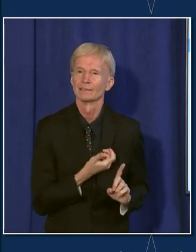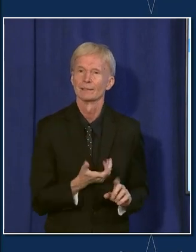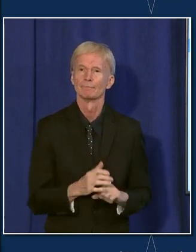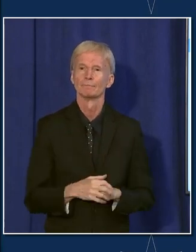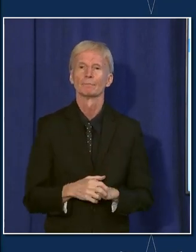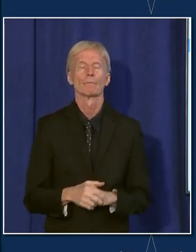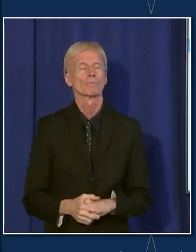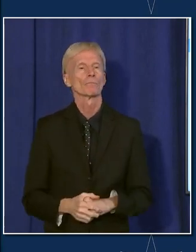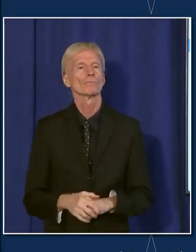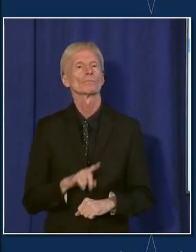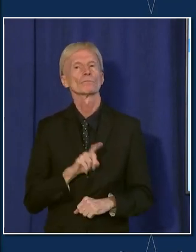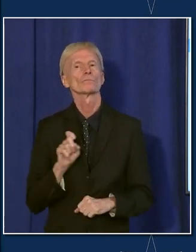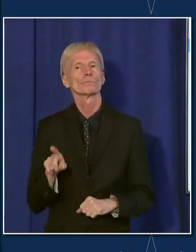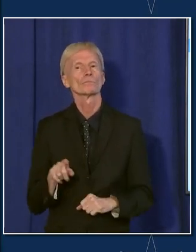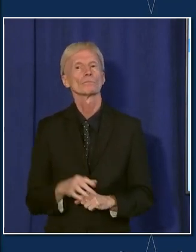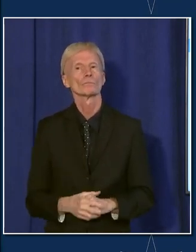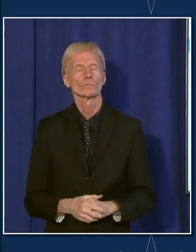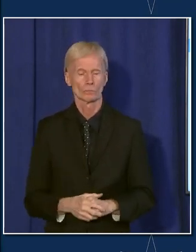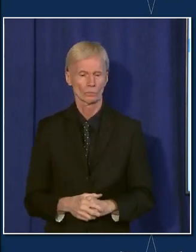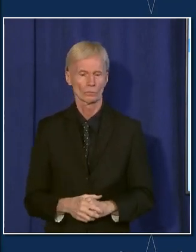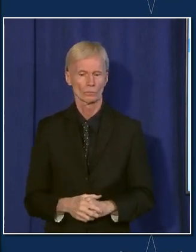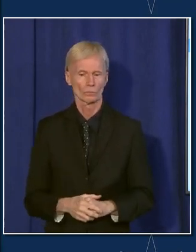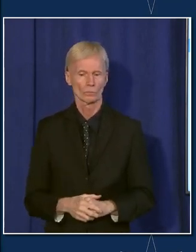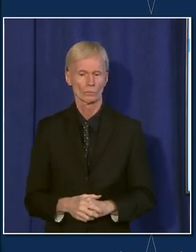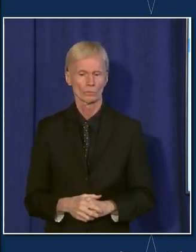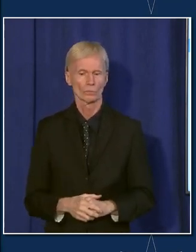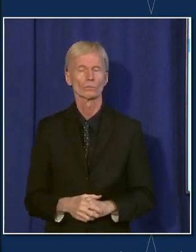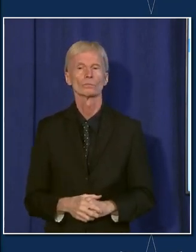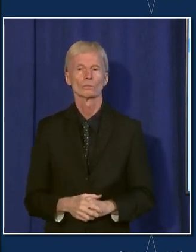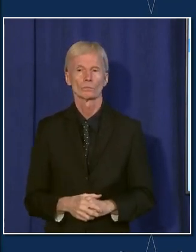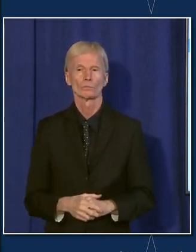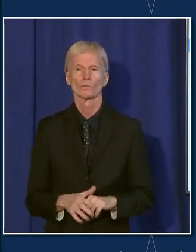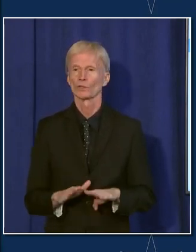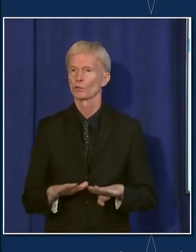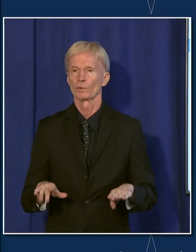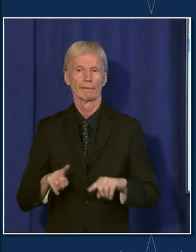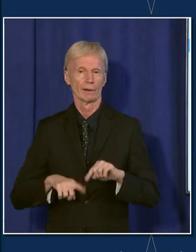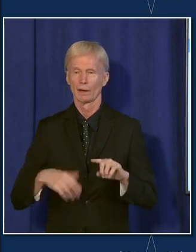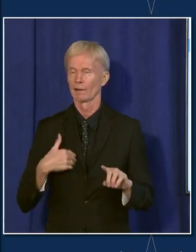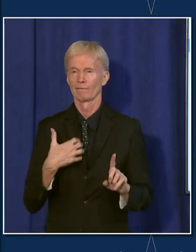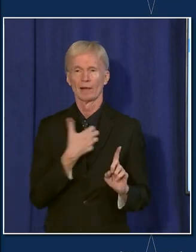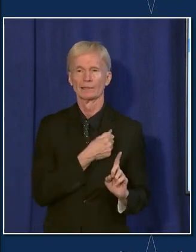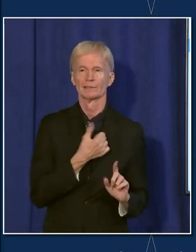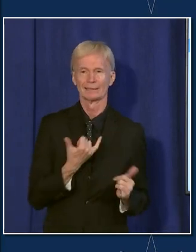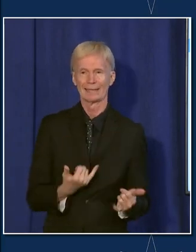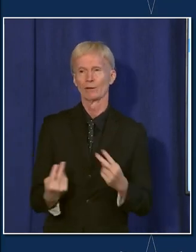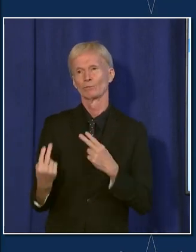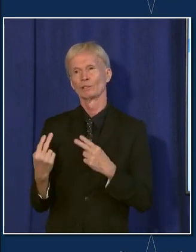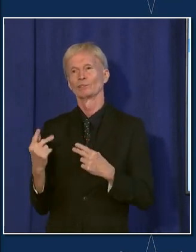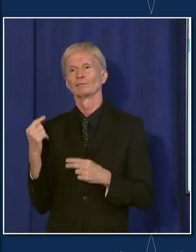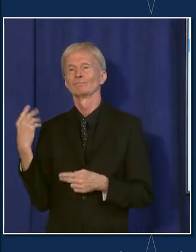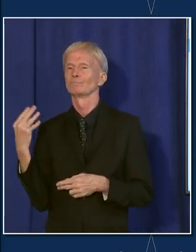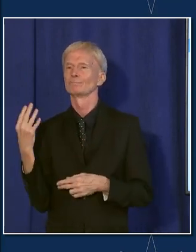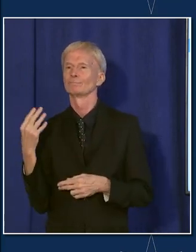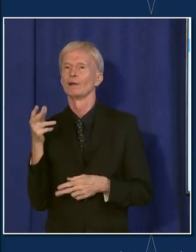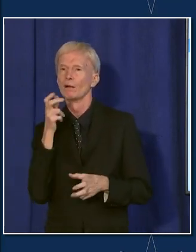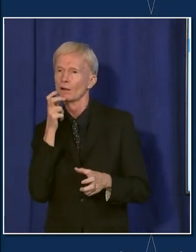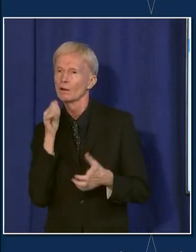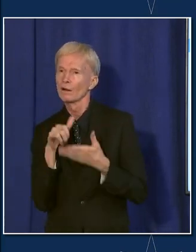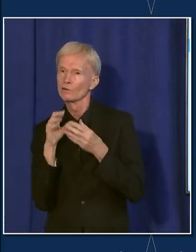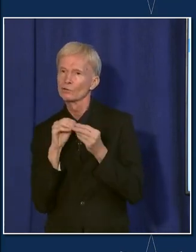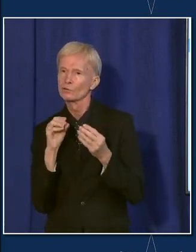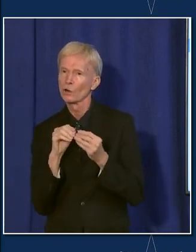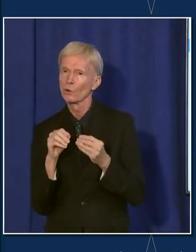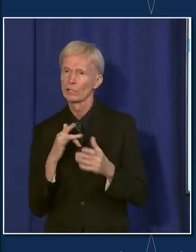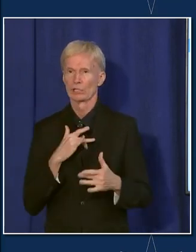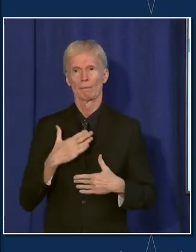What do you say to parents who are, whose kids aren't eligible to be vaccinated and are watching you and are sort of hearing the concern in